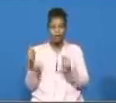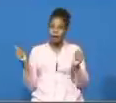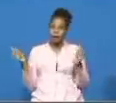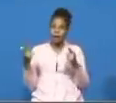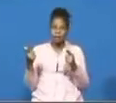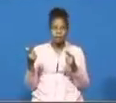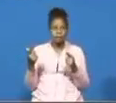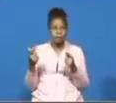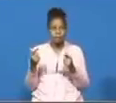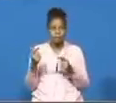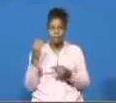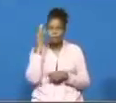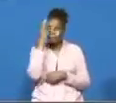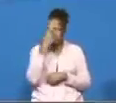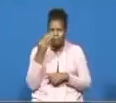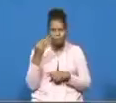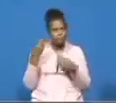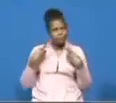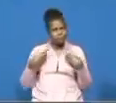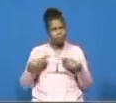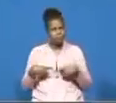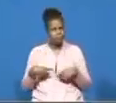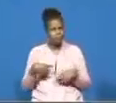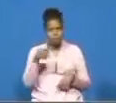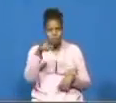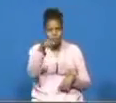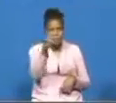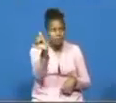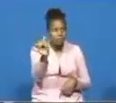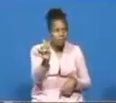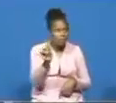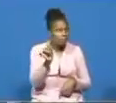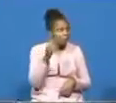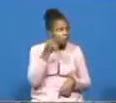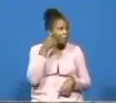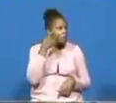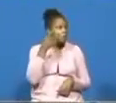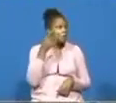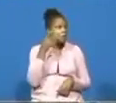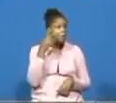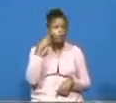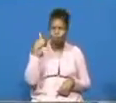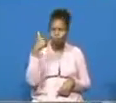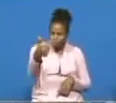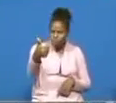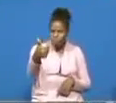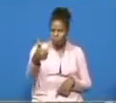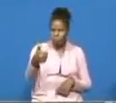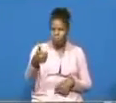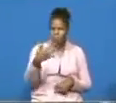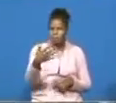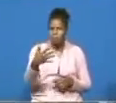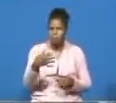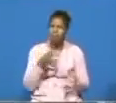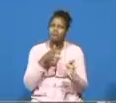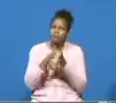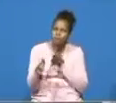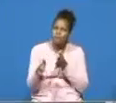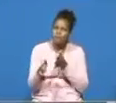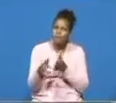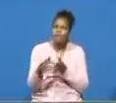them they look so nice all you over there look how you look good yes things are rough